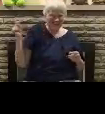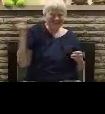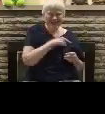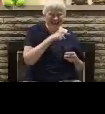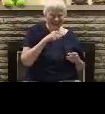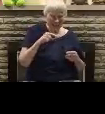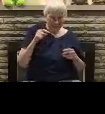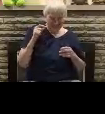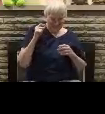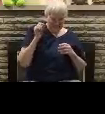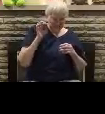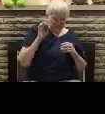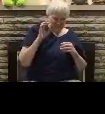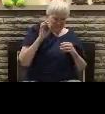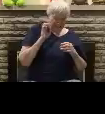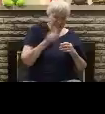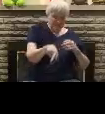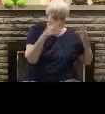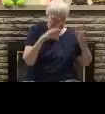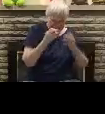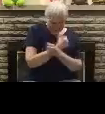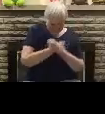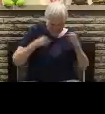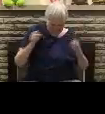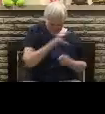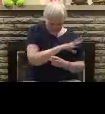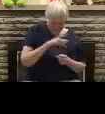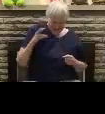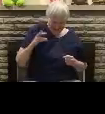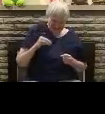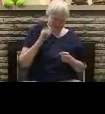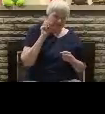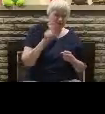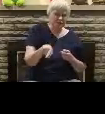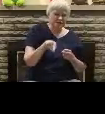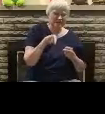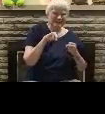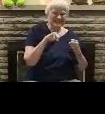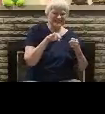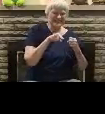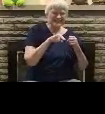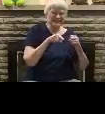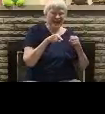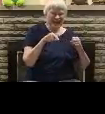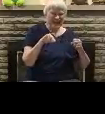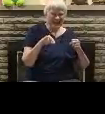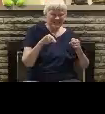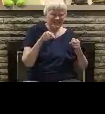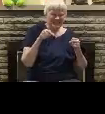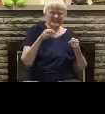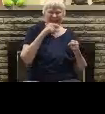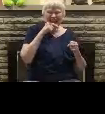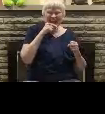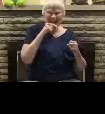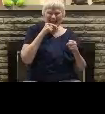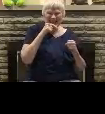lie. If you're a Christian and you commit these sins, God will chastise you. He'll rebuke you. And